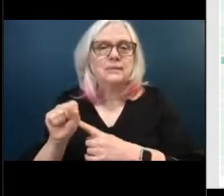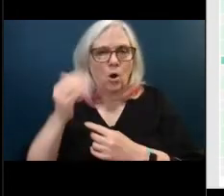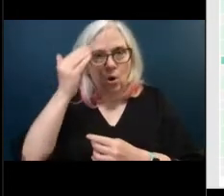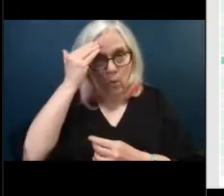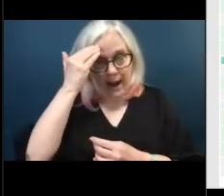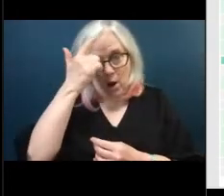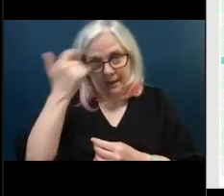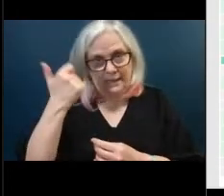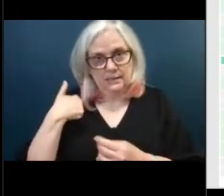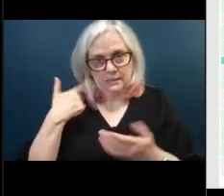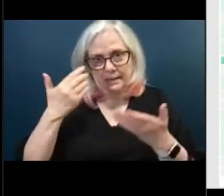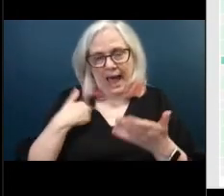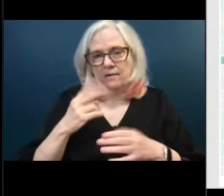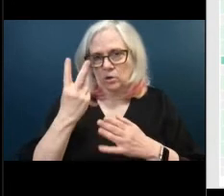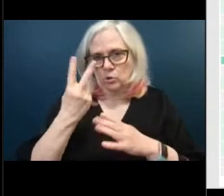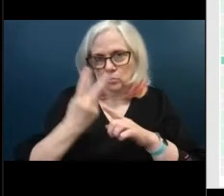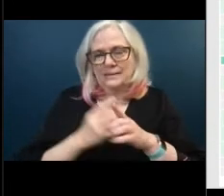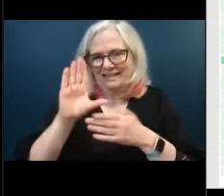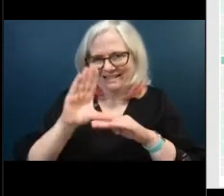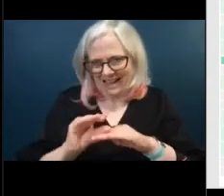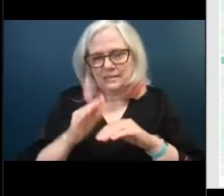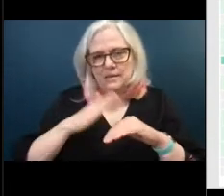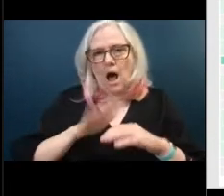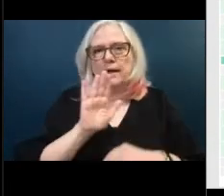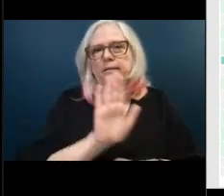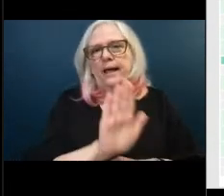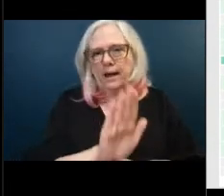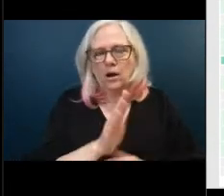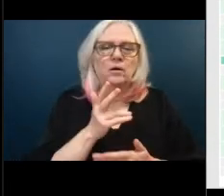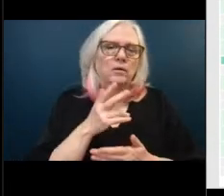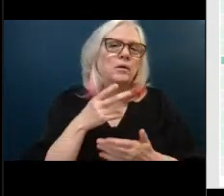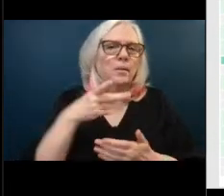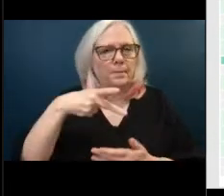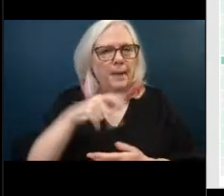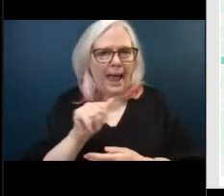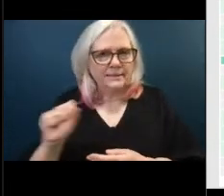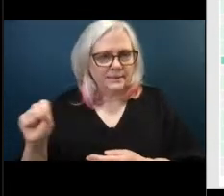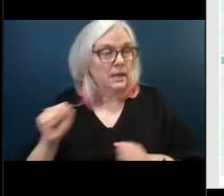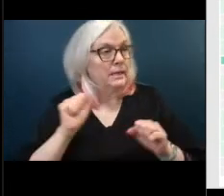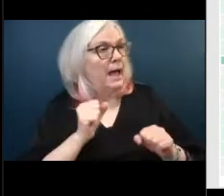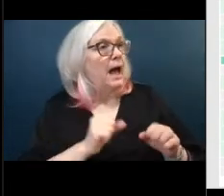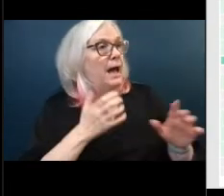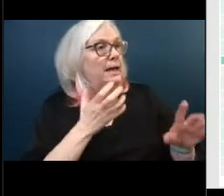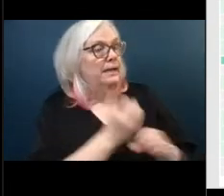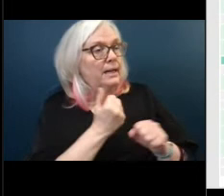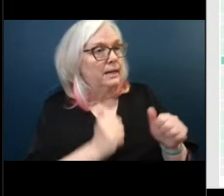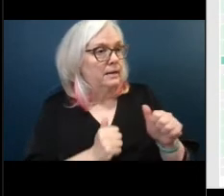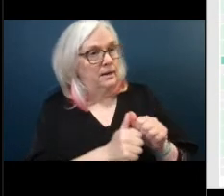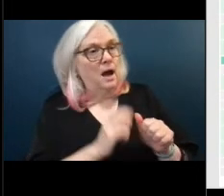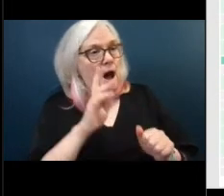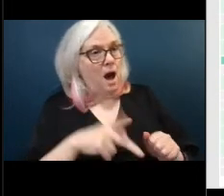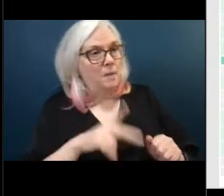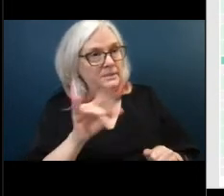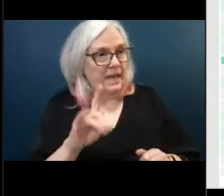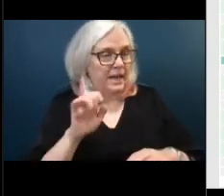um and then can i get an update on the um the repairs to the um the